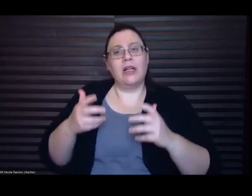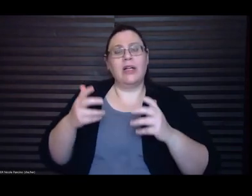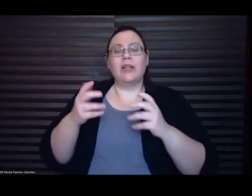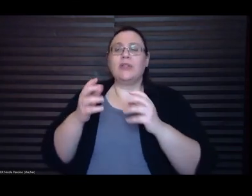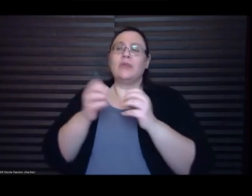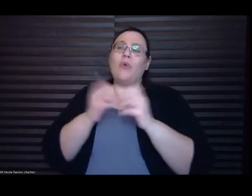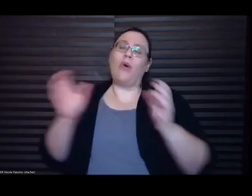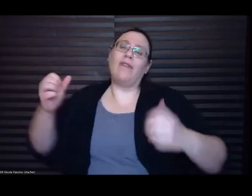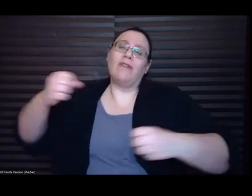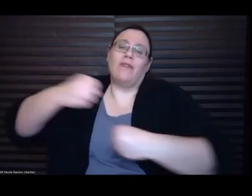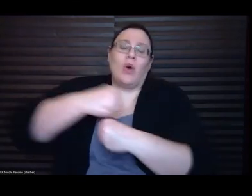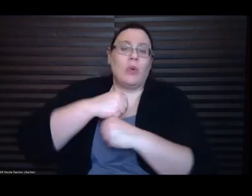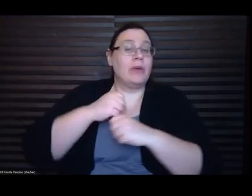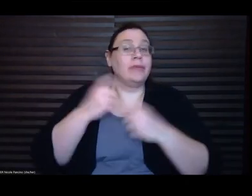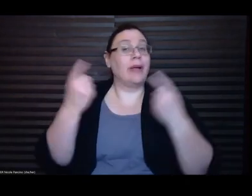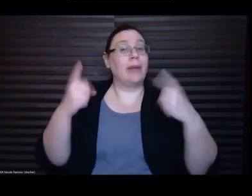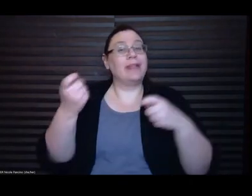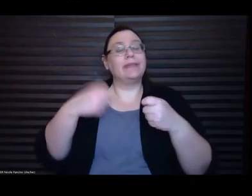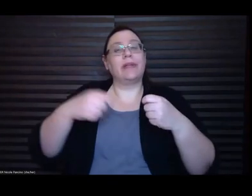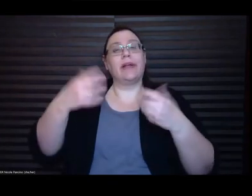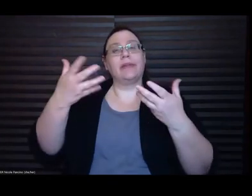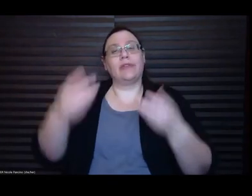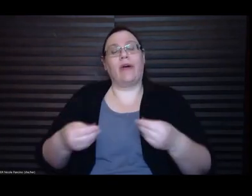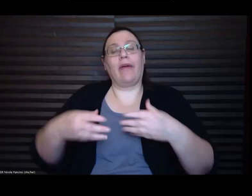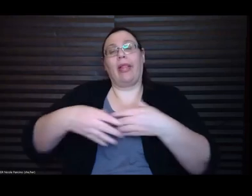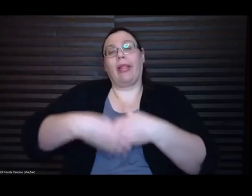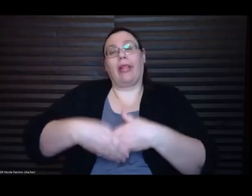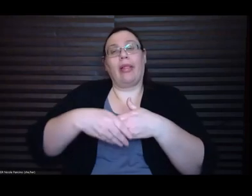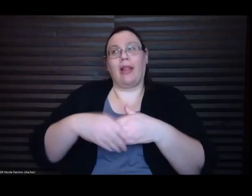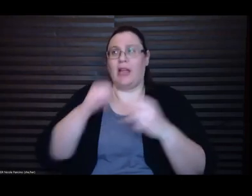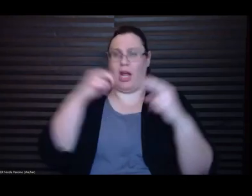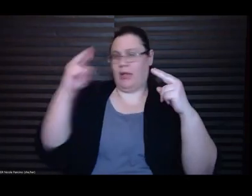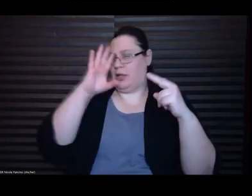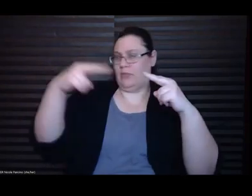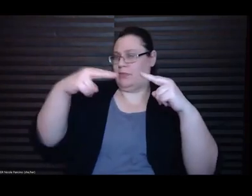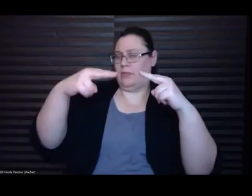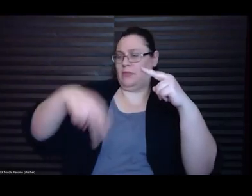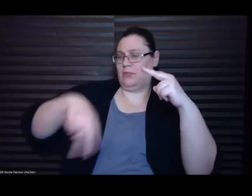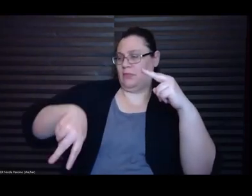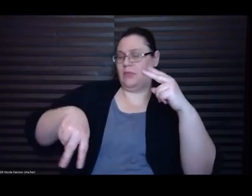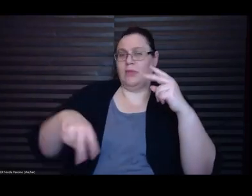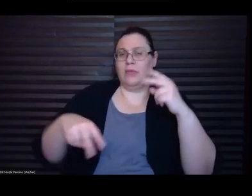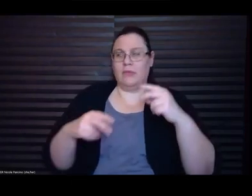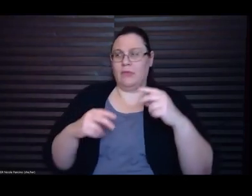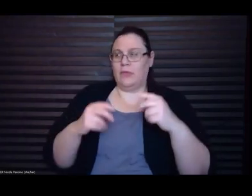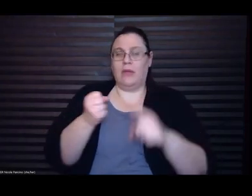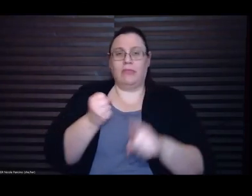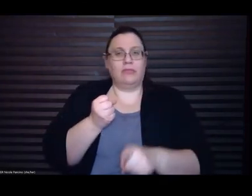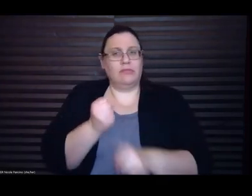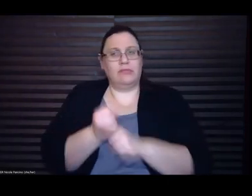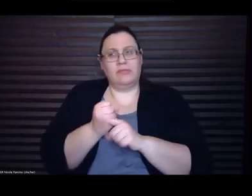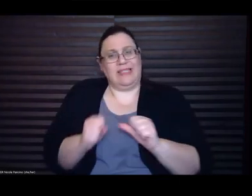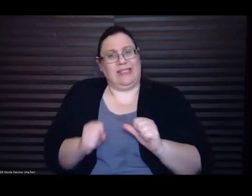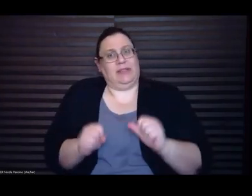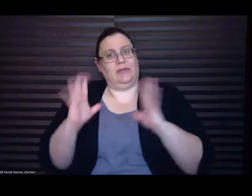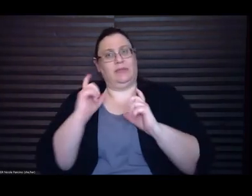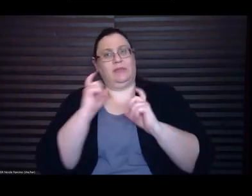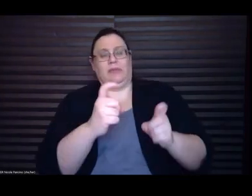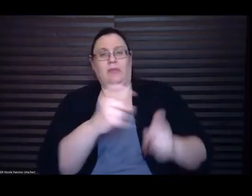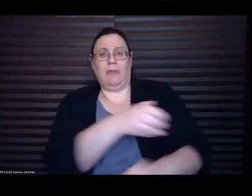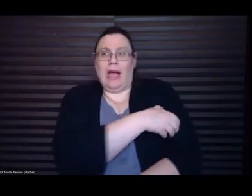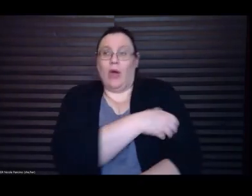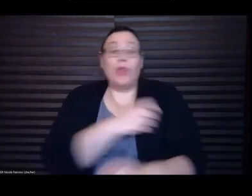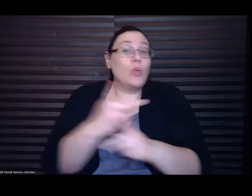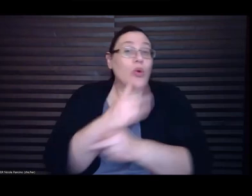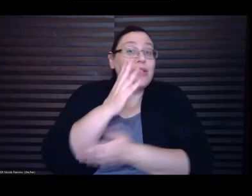eyes, this unsurprising and immediate surrender of power, and then the worst part of meeting a man in broad daylight, the part where you see him seeing you,